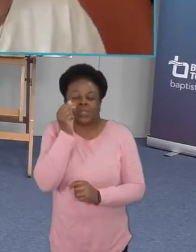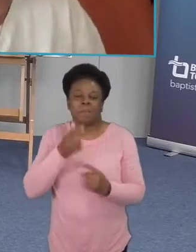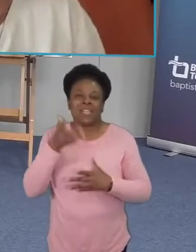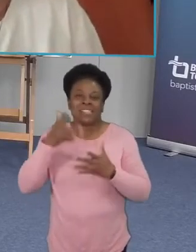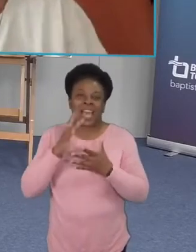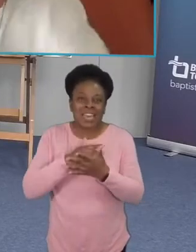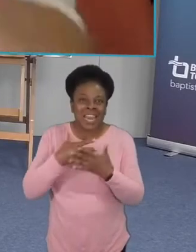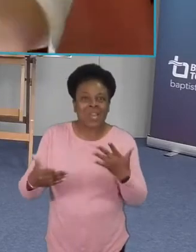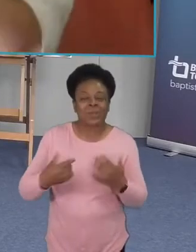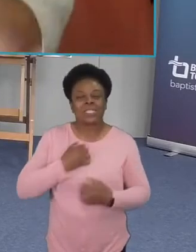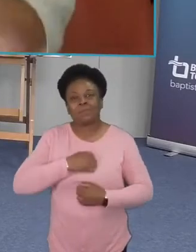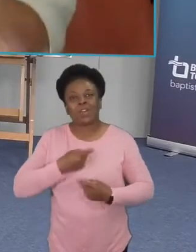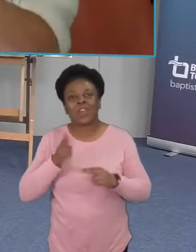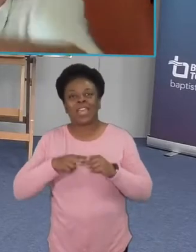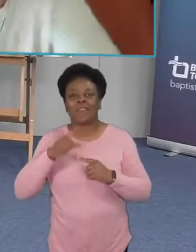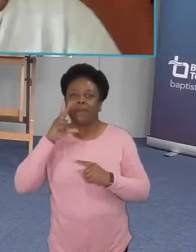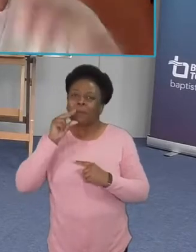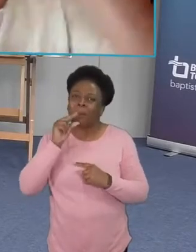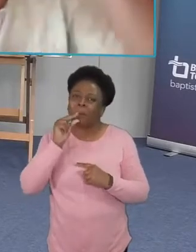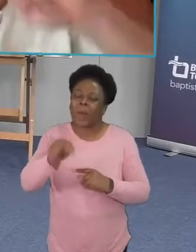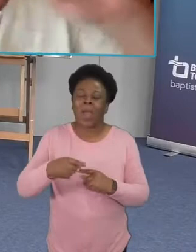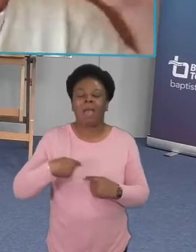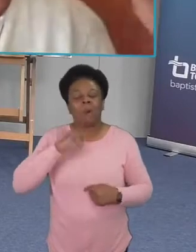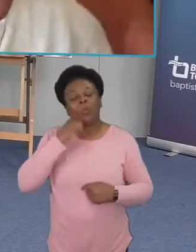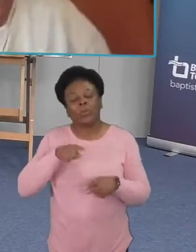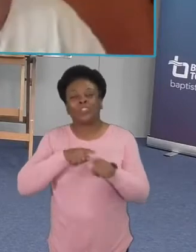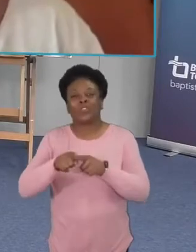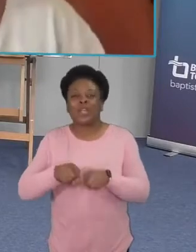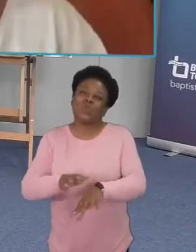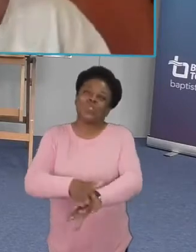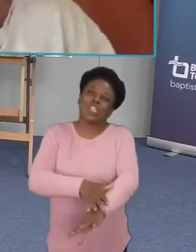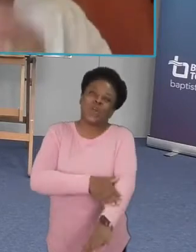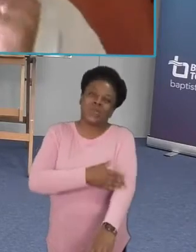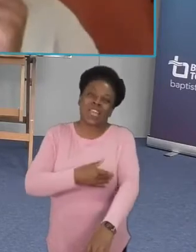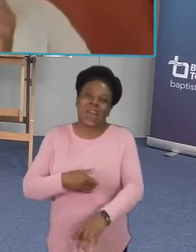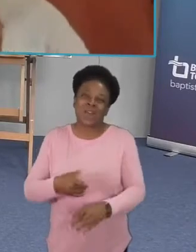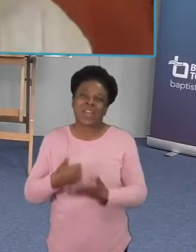go fast sometimes i'll try to slow down a little bit so you can sign